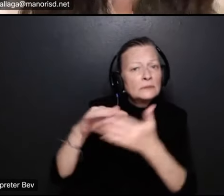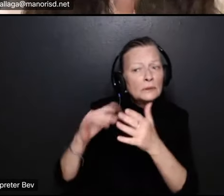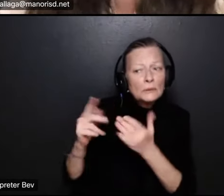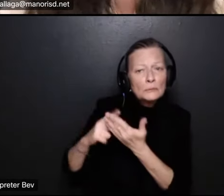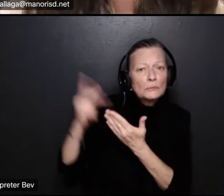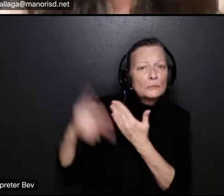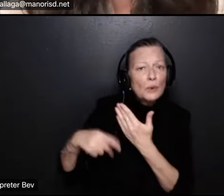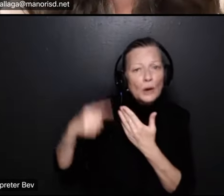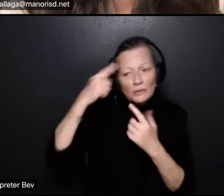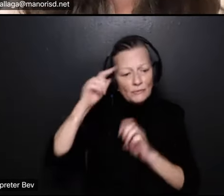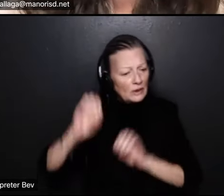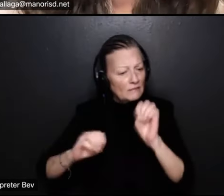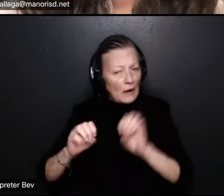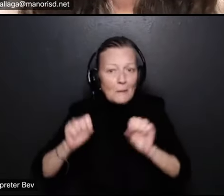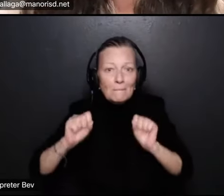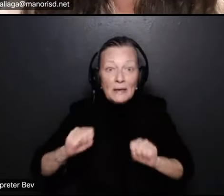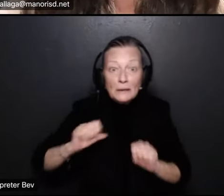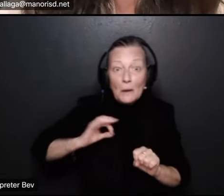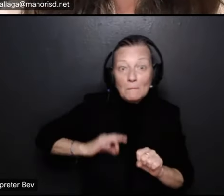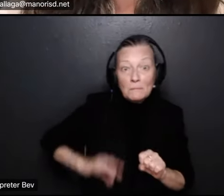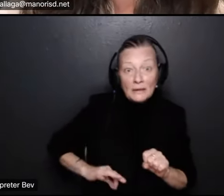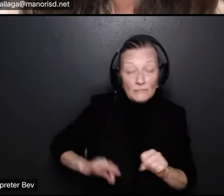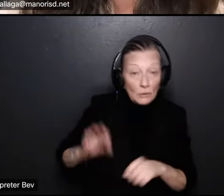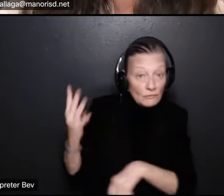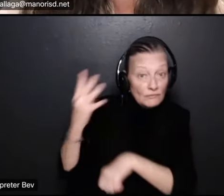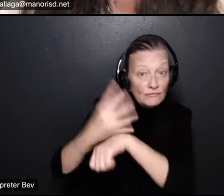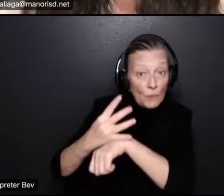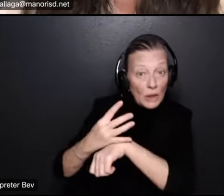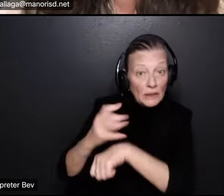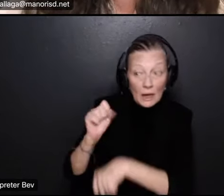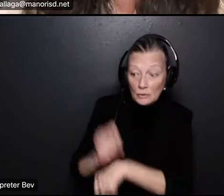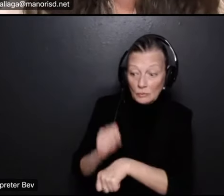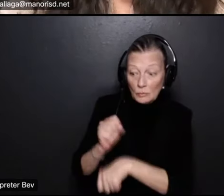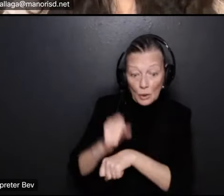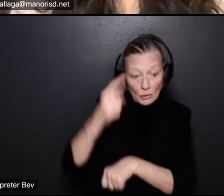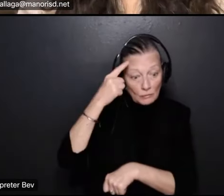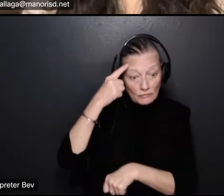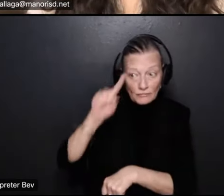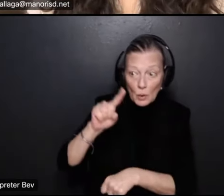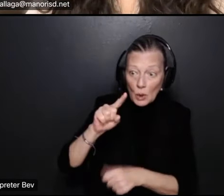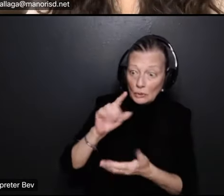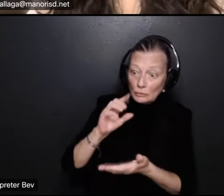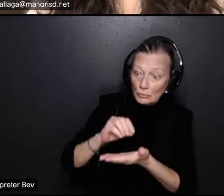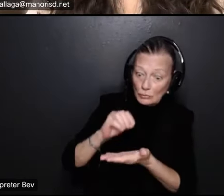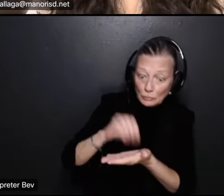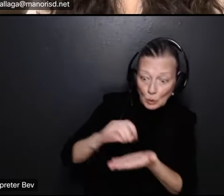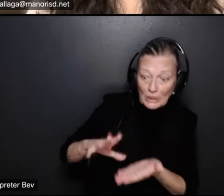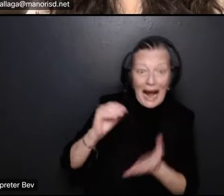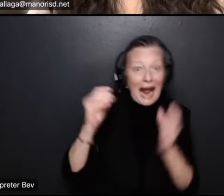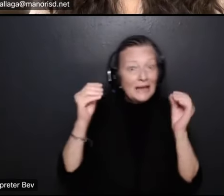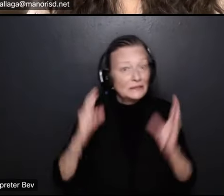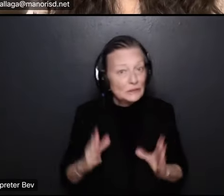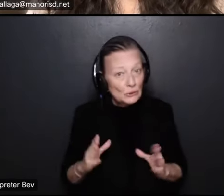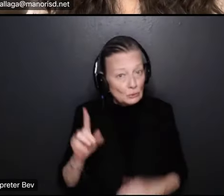the potential benefits and challenges of a four-day work week for both teachers and students not a feasibility study so